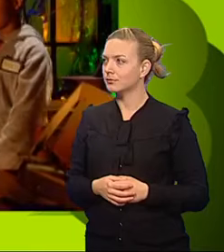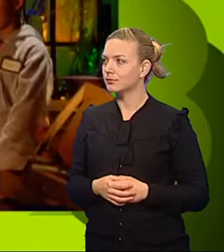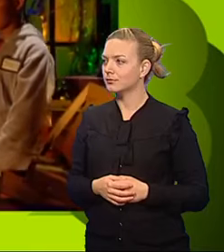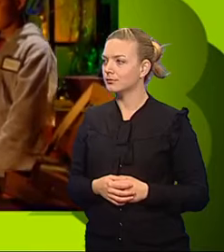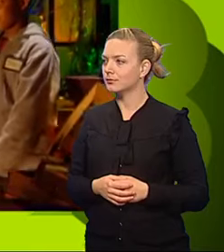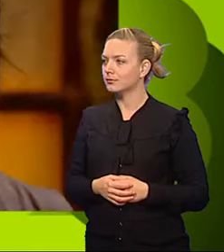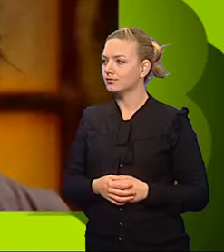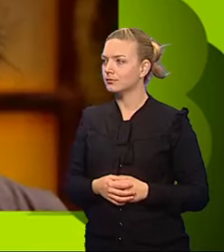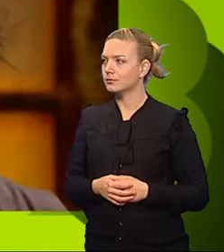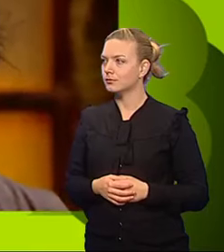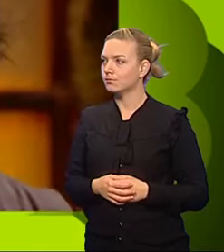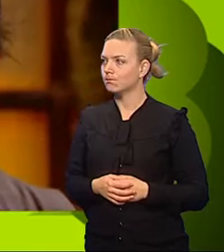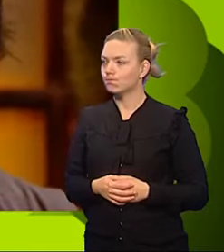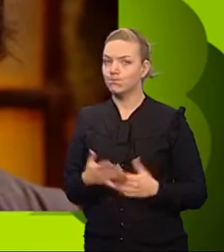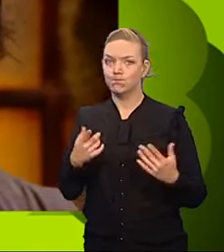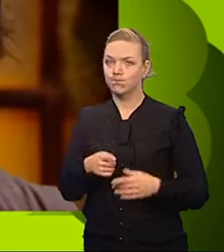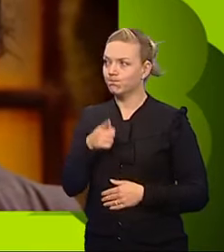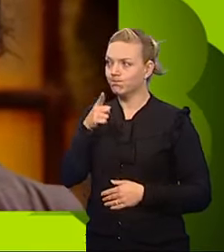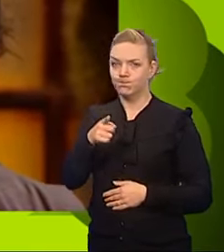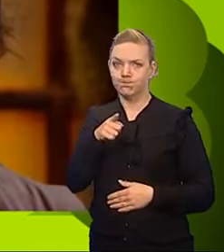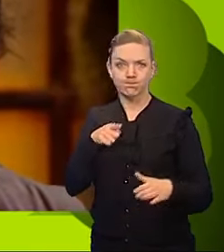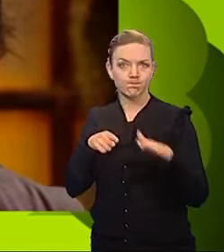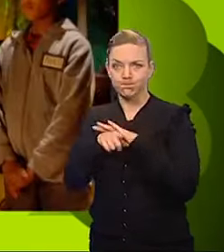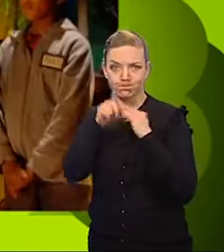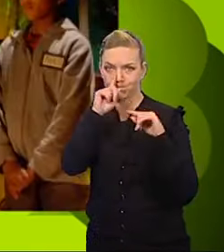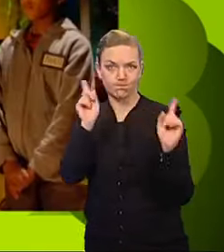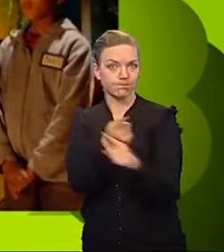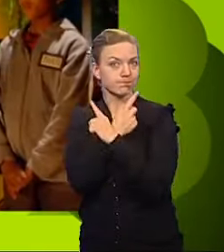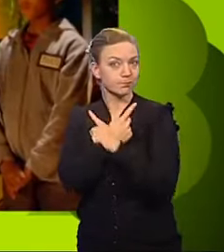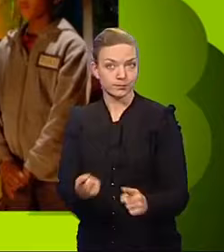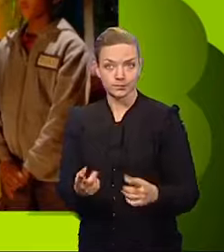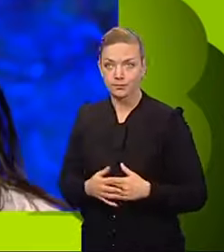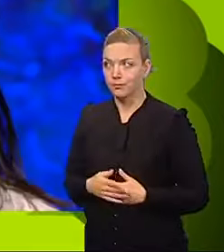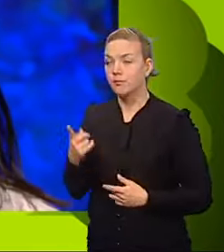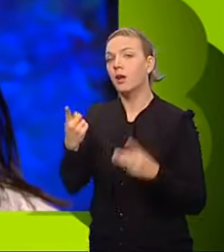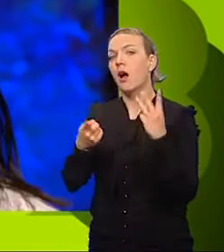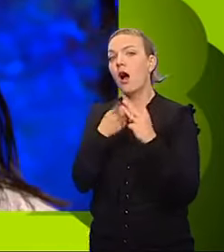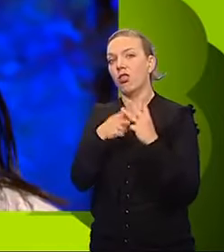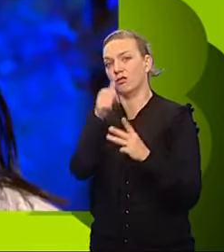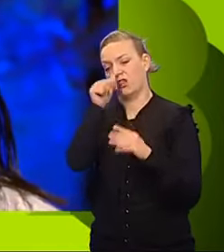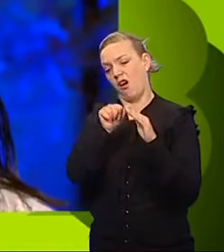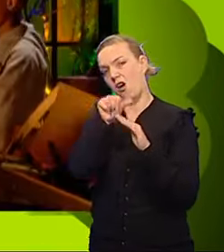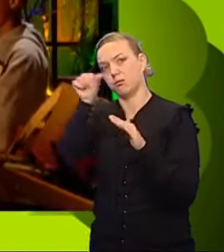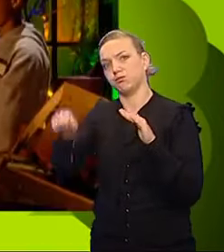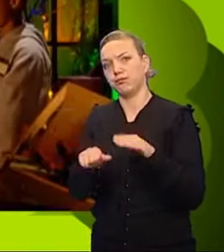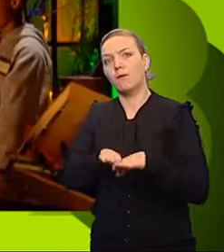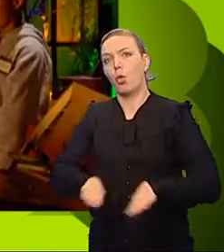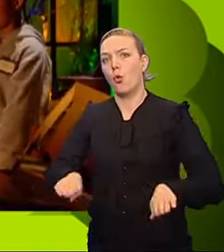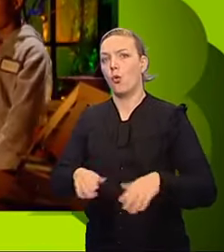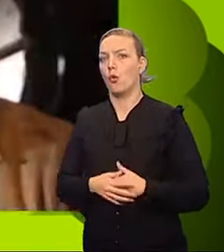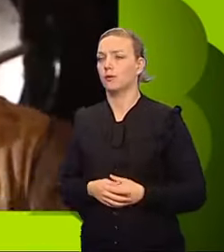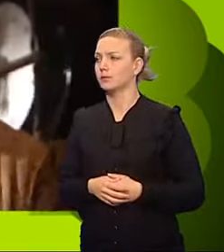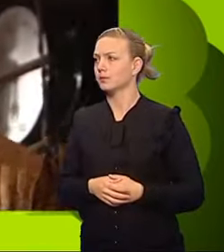Olivia, you will not be leaving this room. The others are free to pass to the next floor.